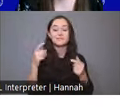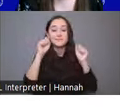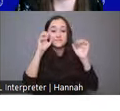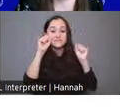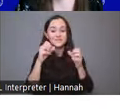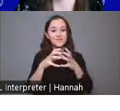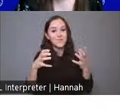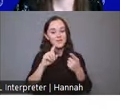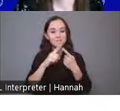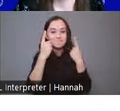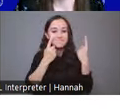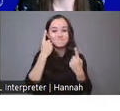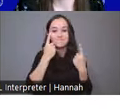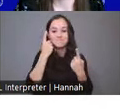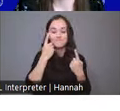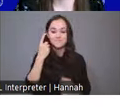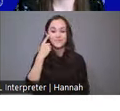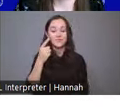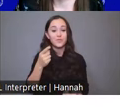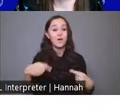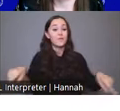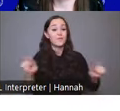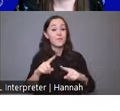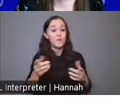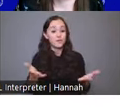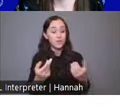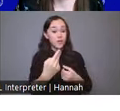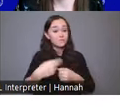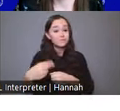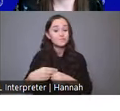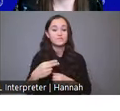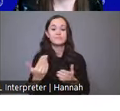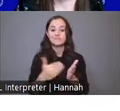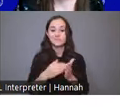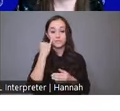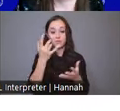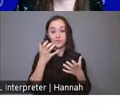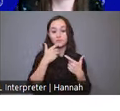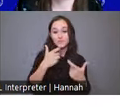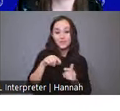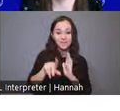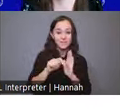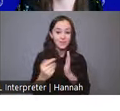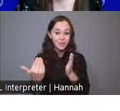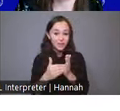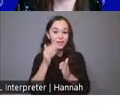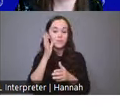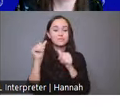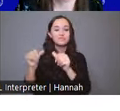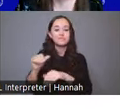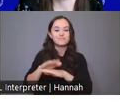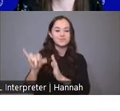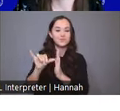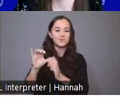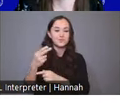to think about for all of you here. Again, if you'd like to watch this video, we'll have it on our YouTube channel shortly.